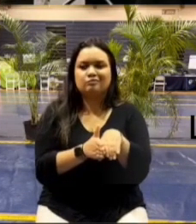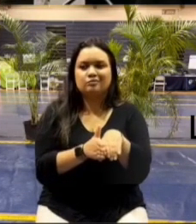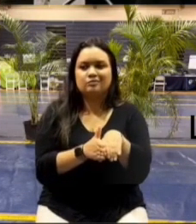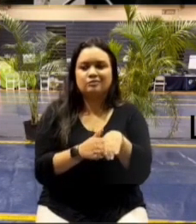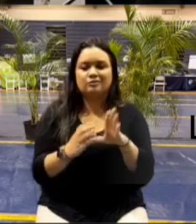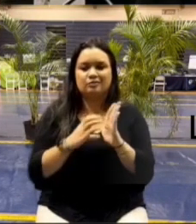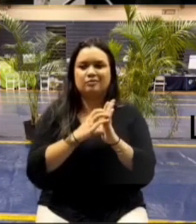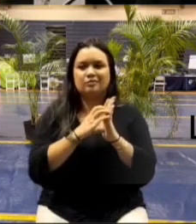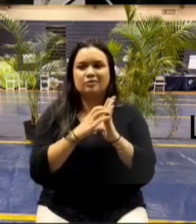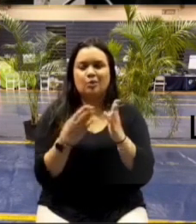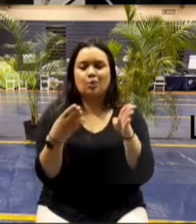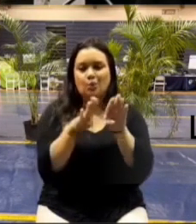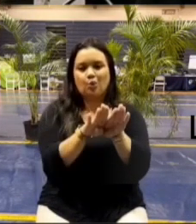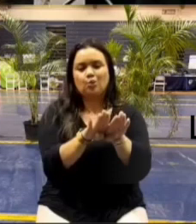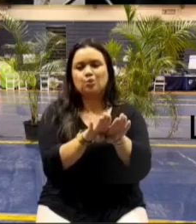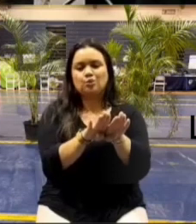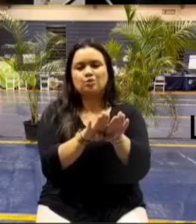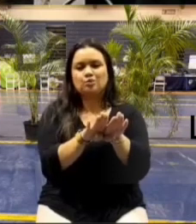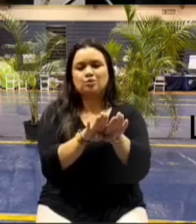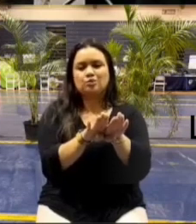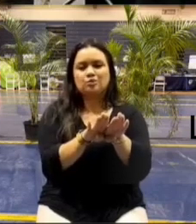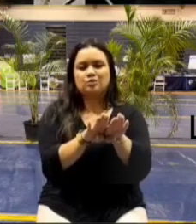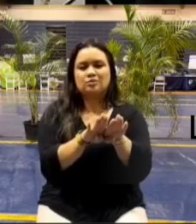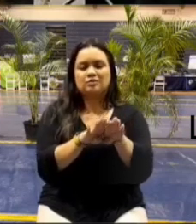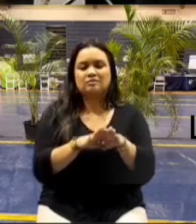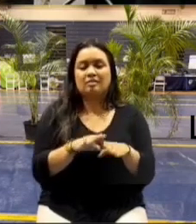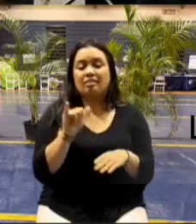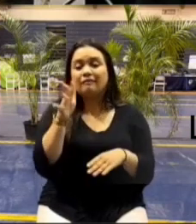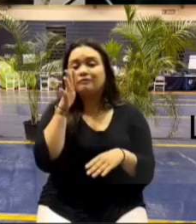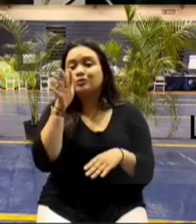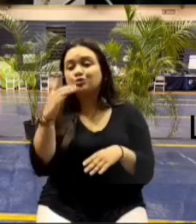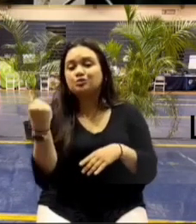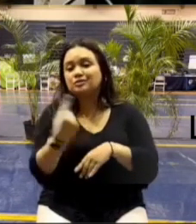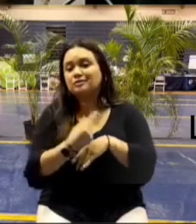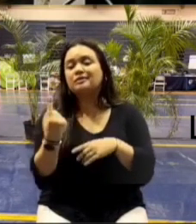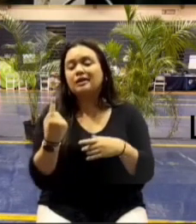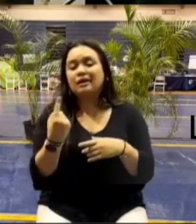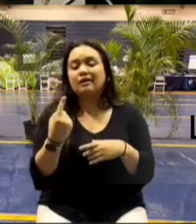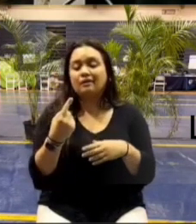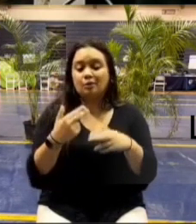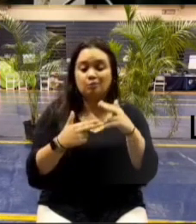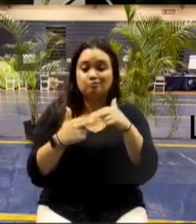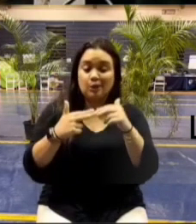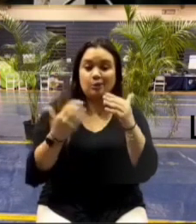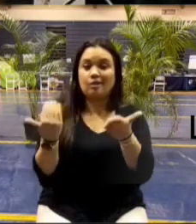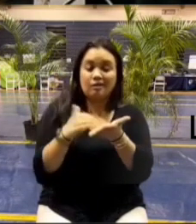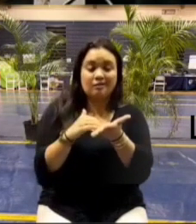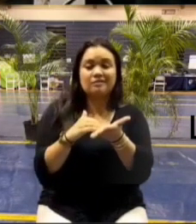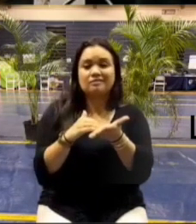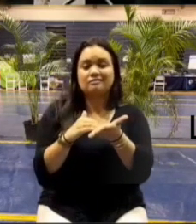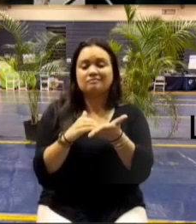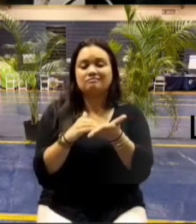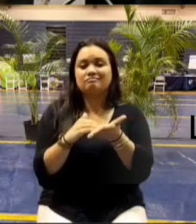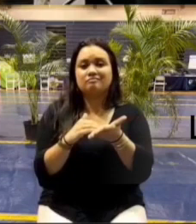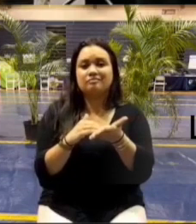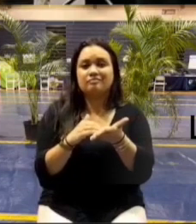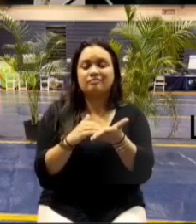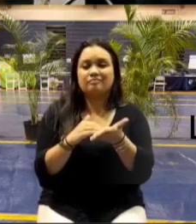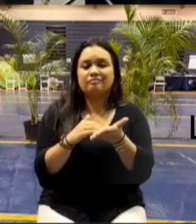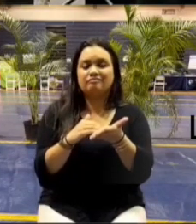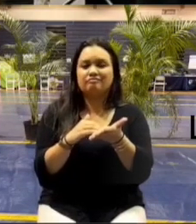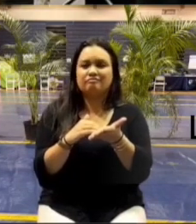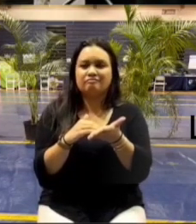it as much as possible and then at that future date um during the rebuilding process the new you know customer